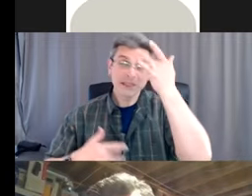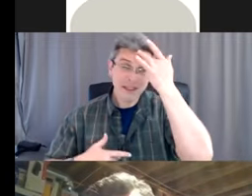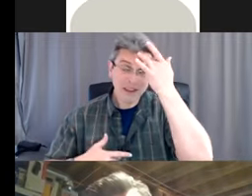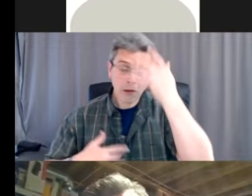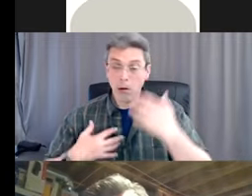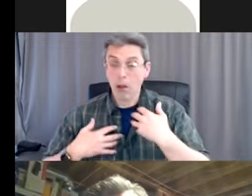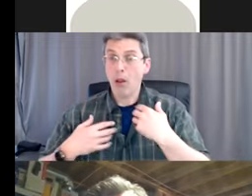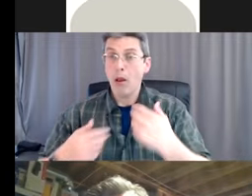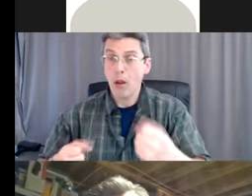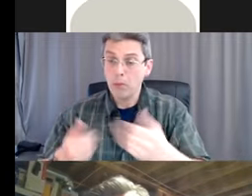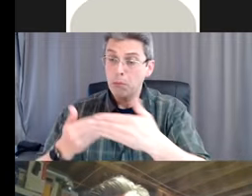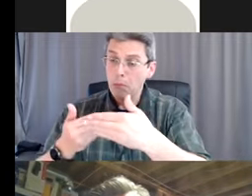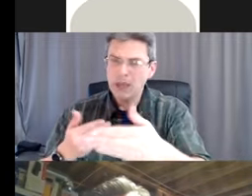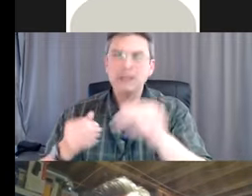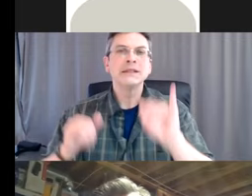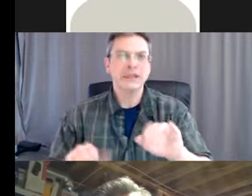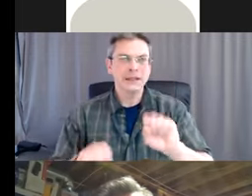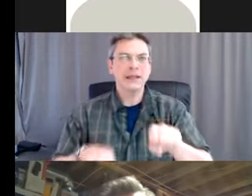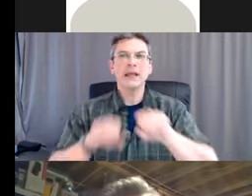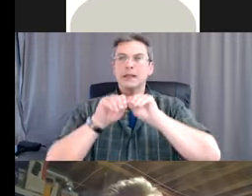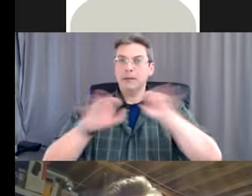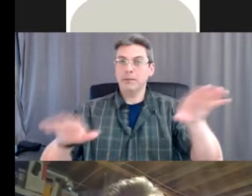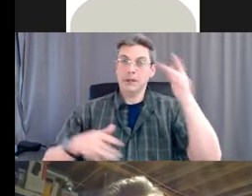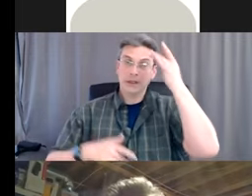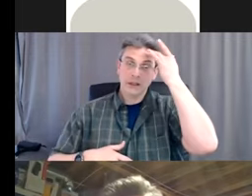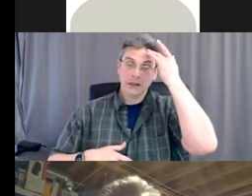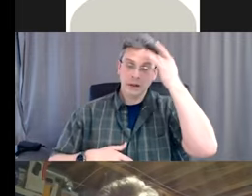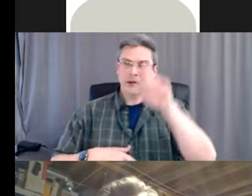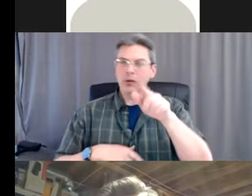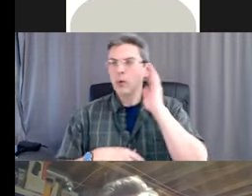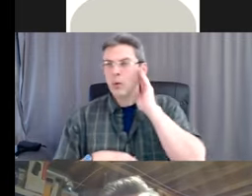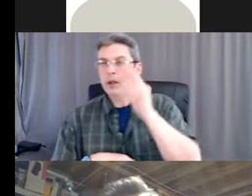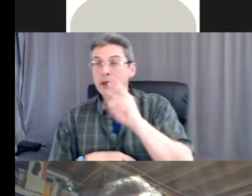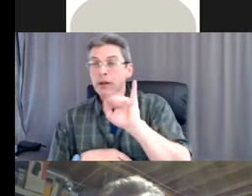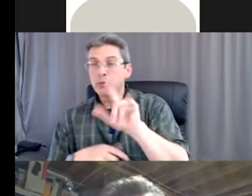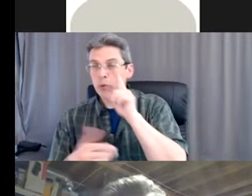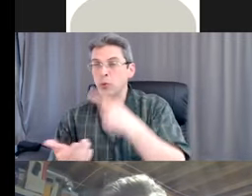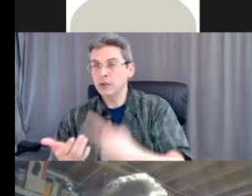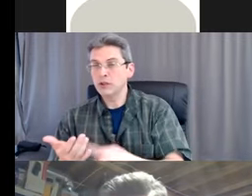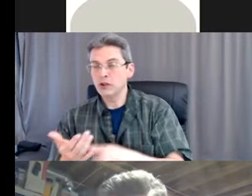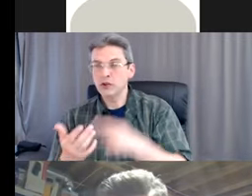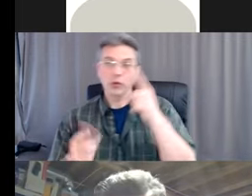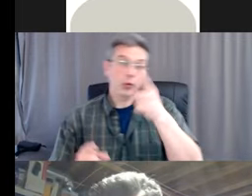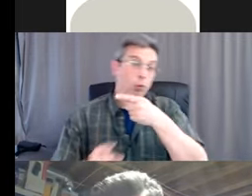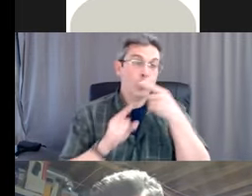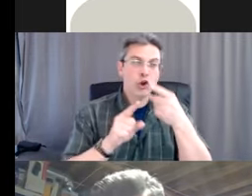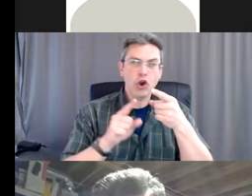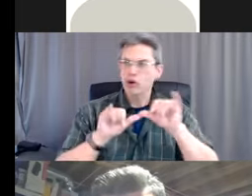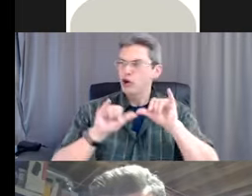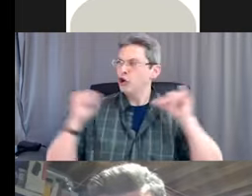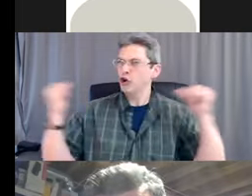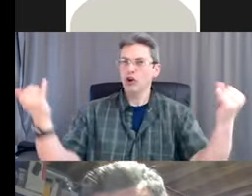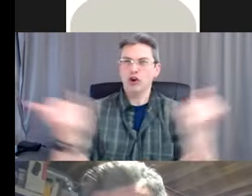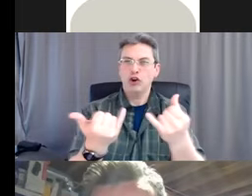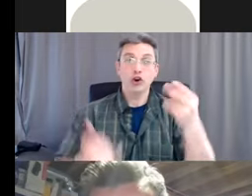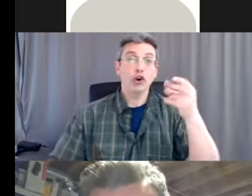going to learn about in April, that until we get that herd immunity level, even though you've had your shot like